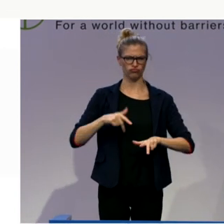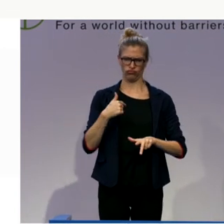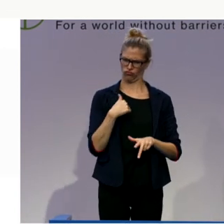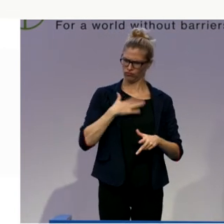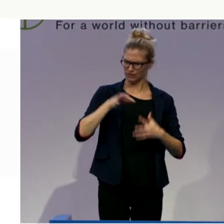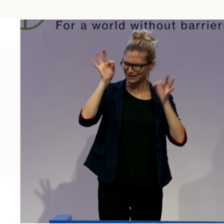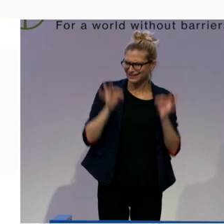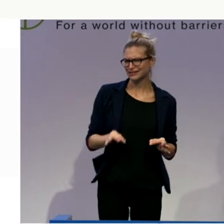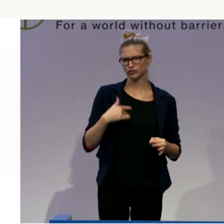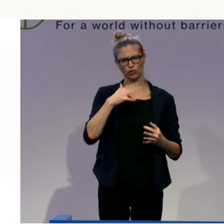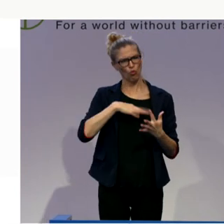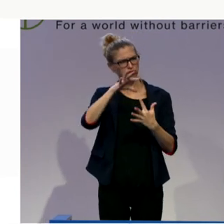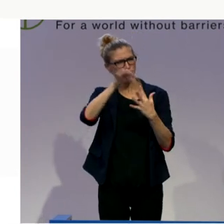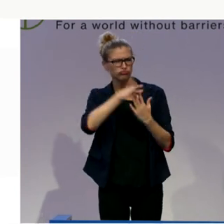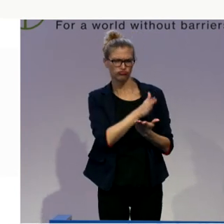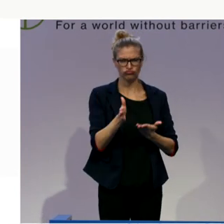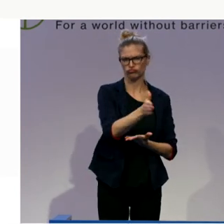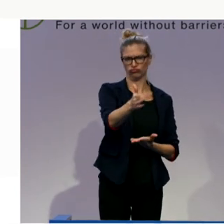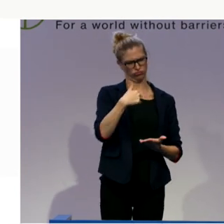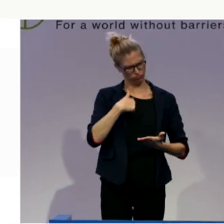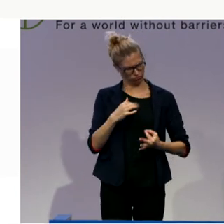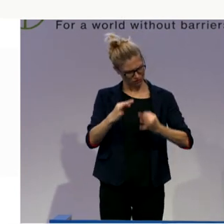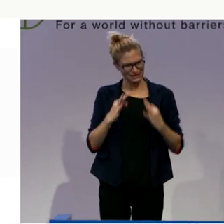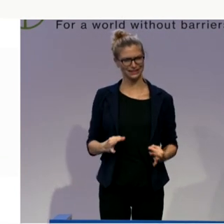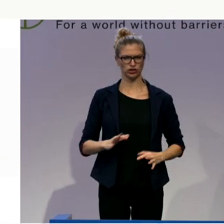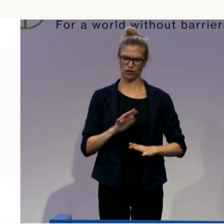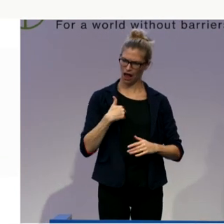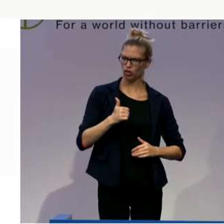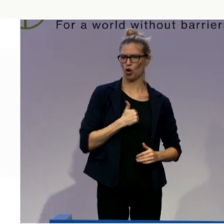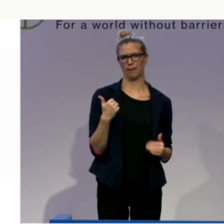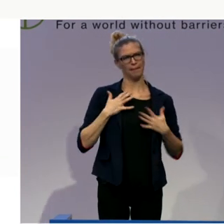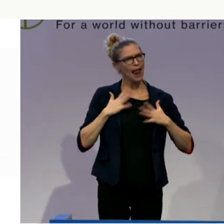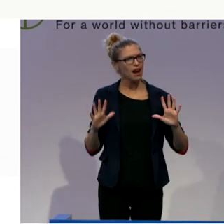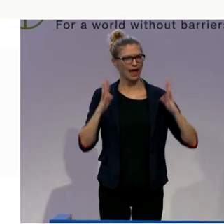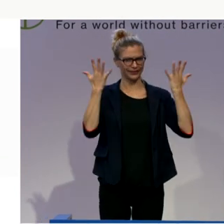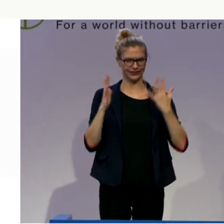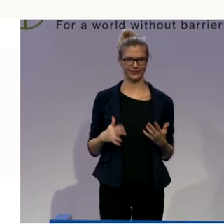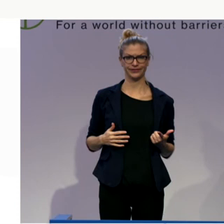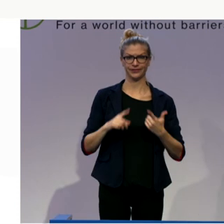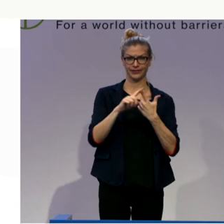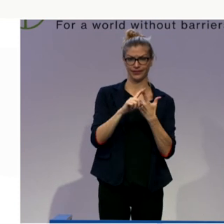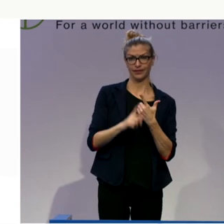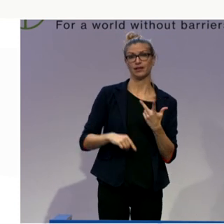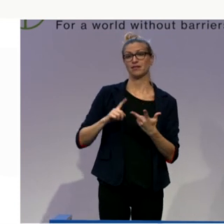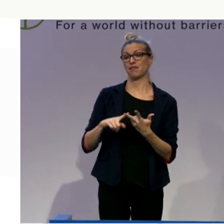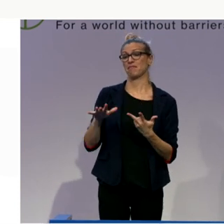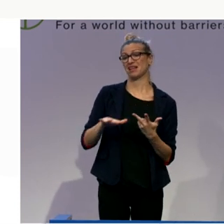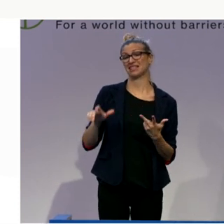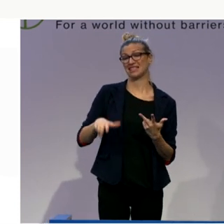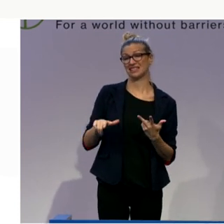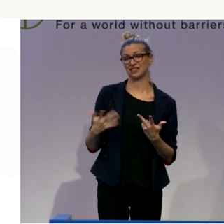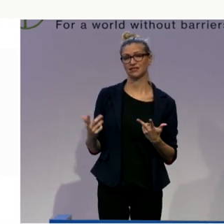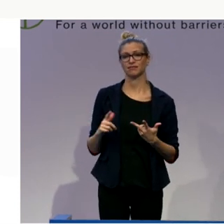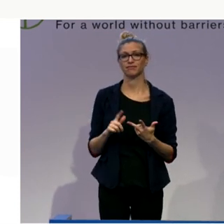by taking own decisions about yourself, oneself. And the third basic need is social belonging,